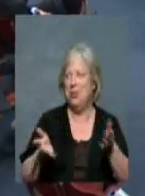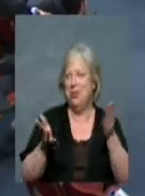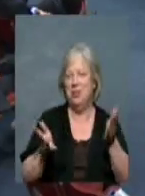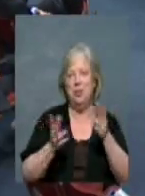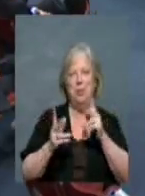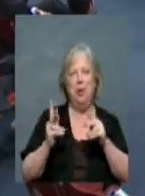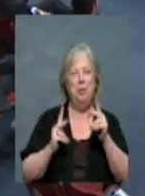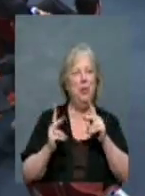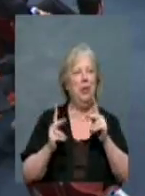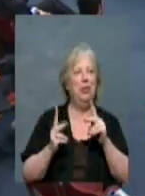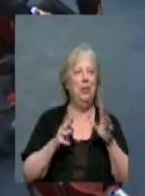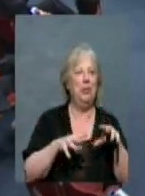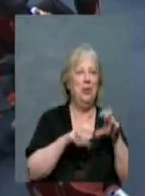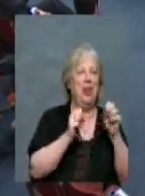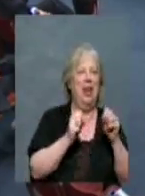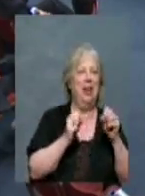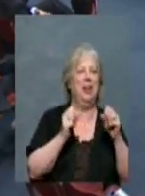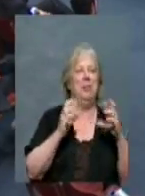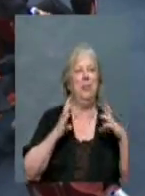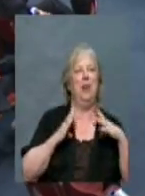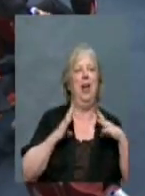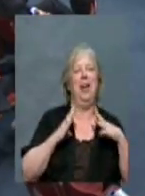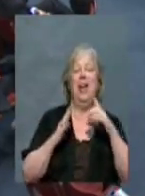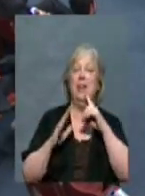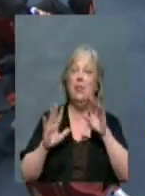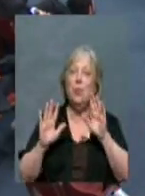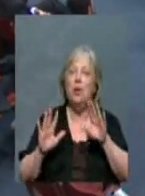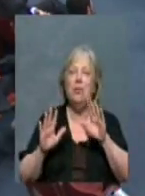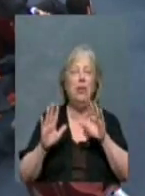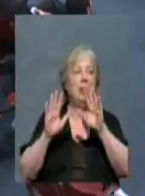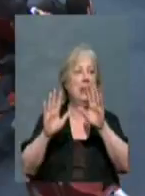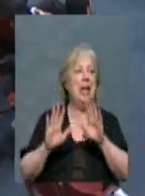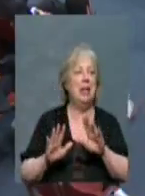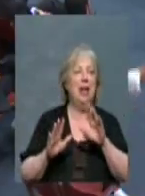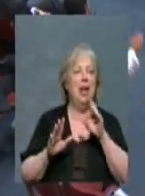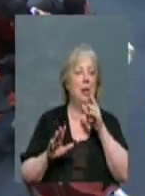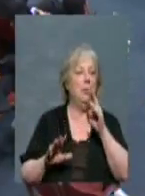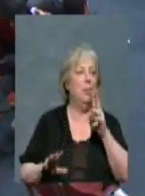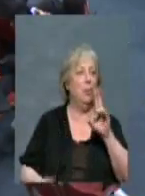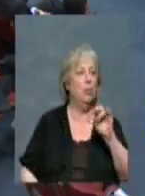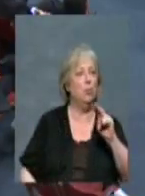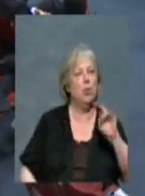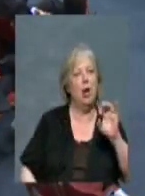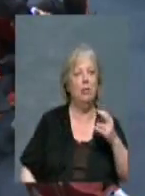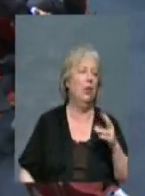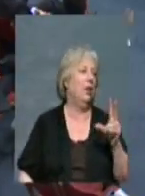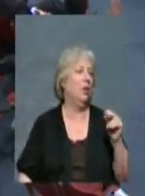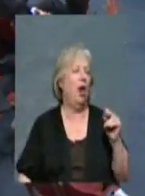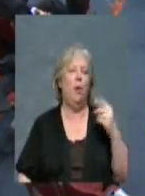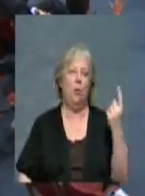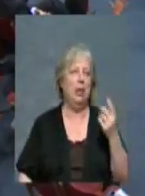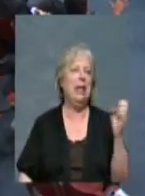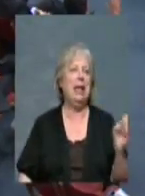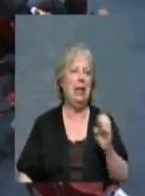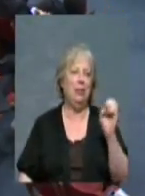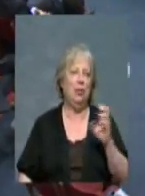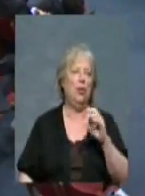take a break, and there's a great Sunday brunch there, too. Is that right? We only do brunches now on Easter and Mother's Day. Oh.